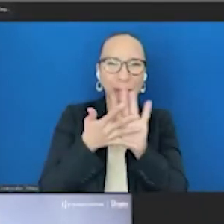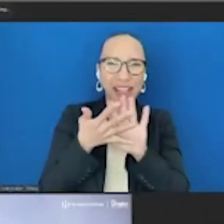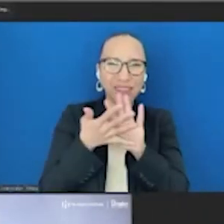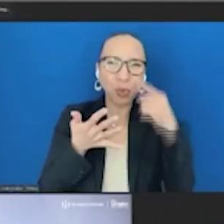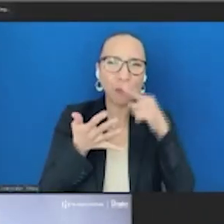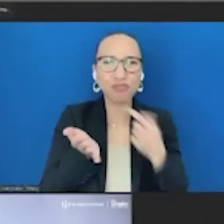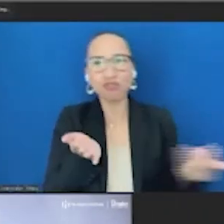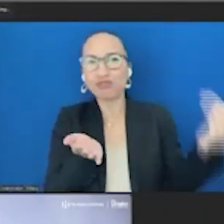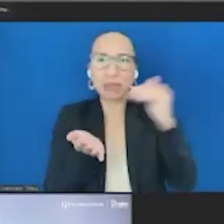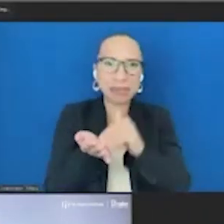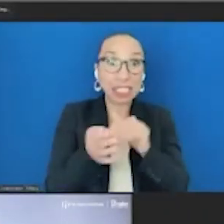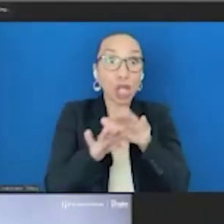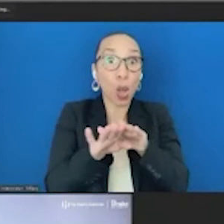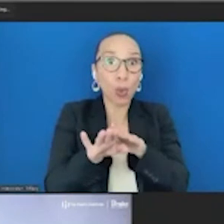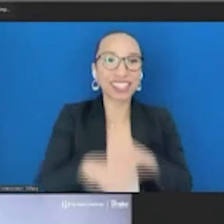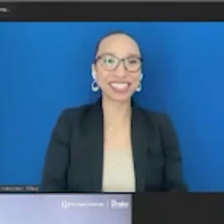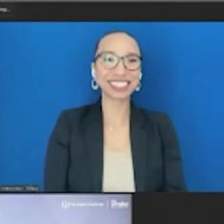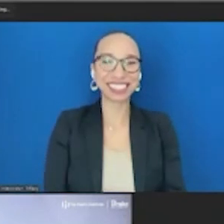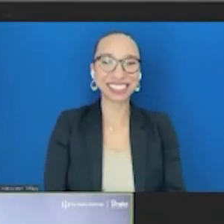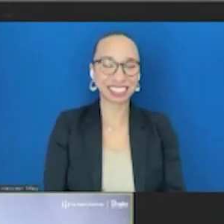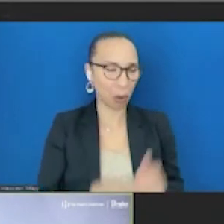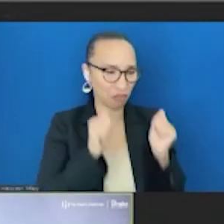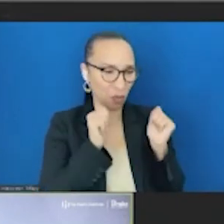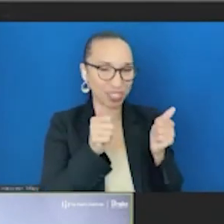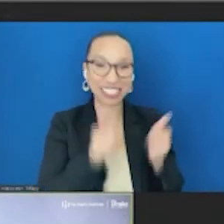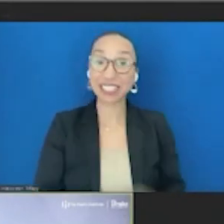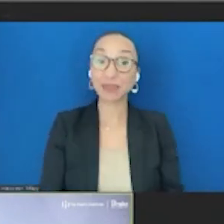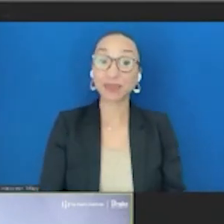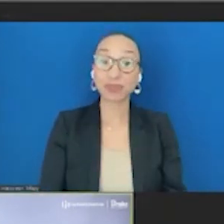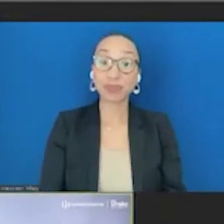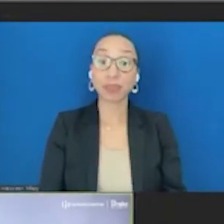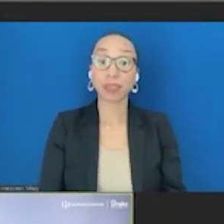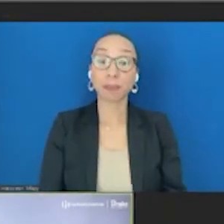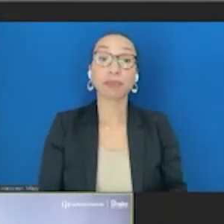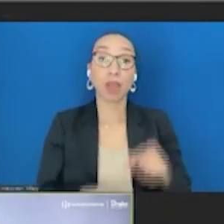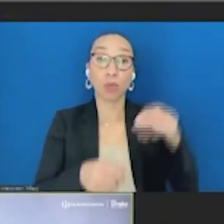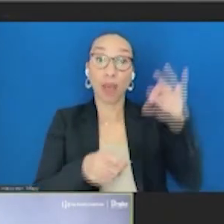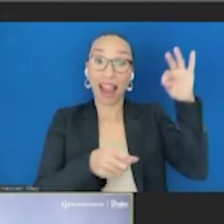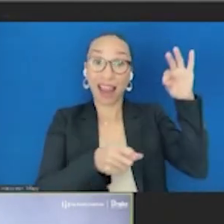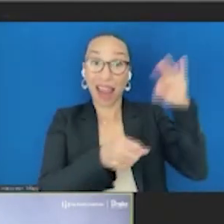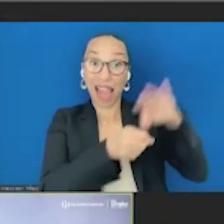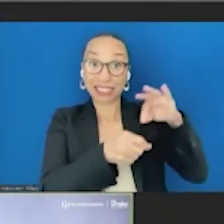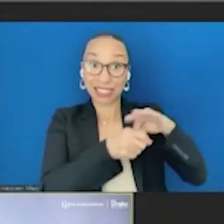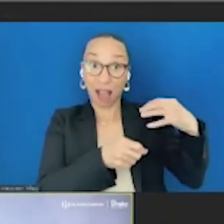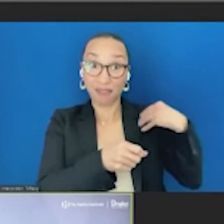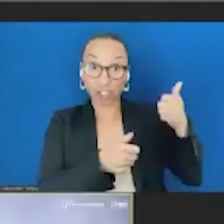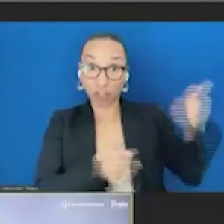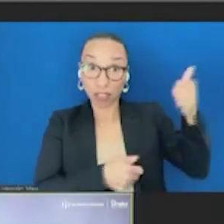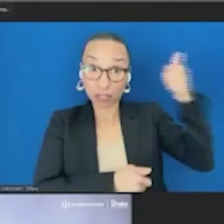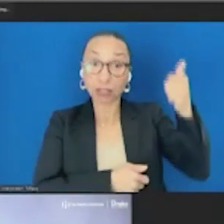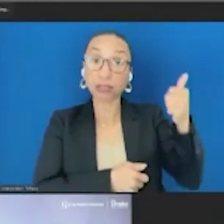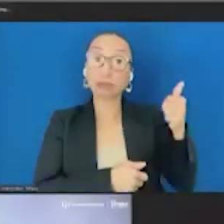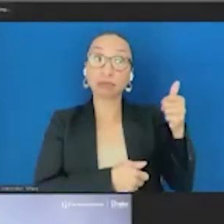question again very slowly. Of course. Is it enough to assume that elected officials reflect the values of their constituents,